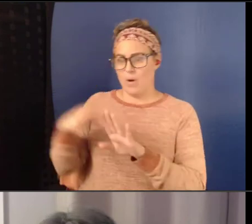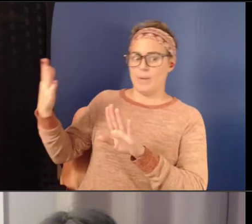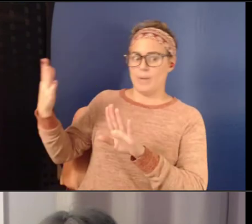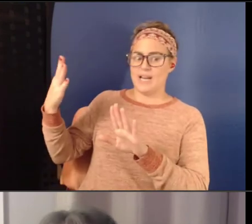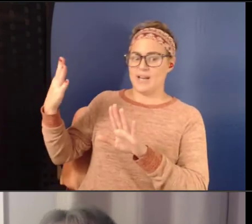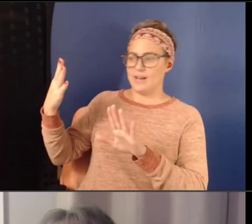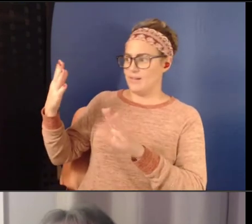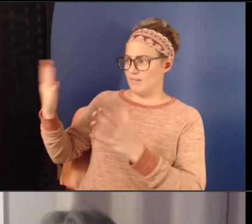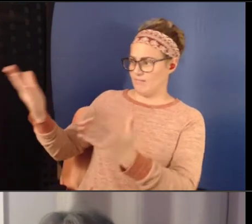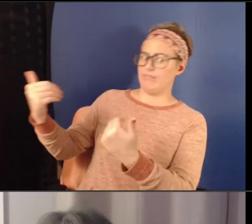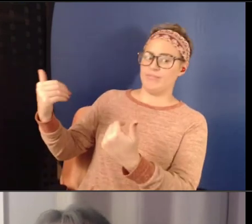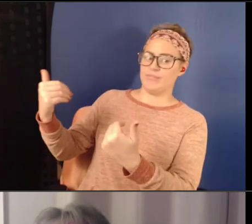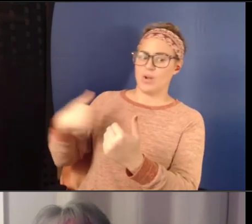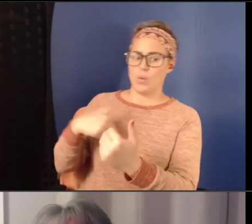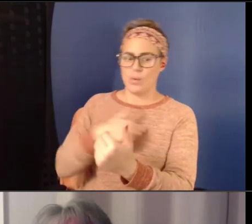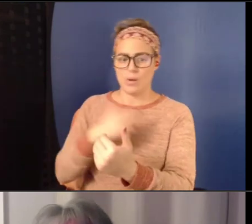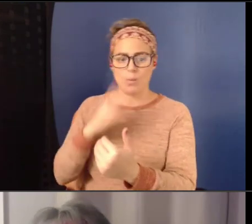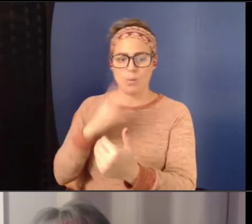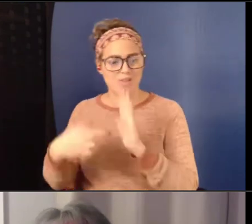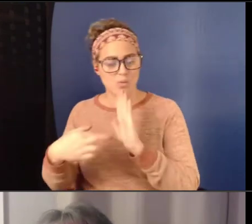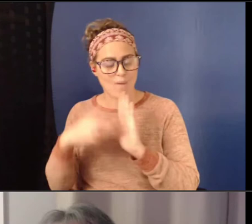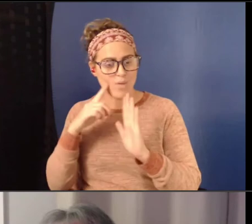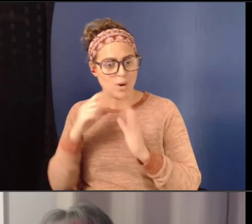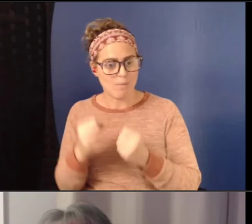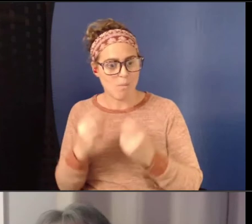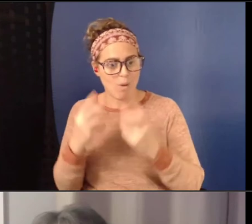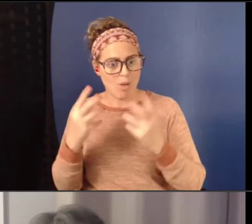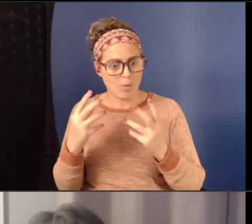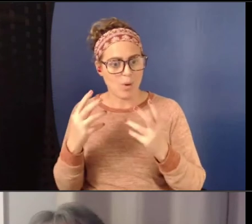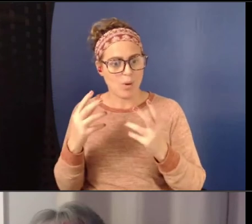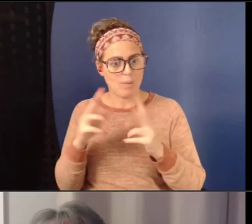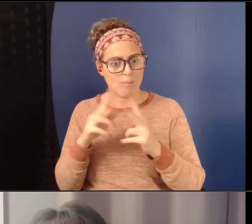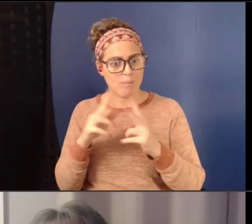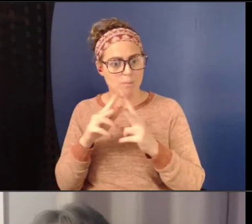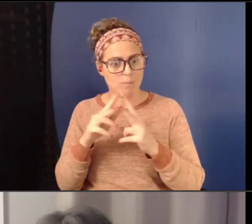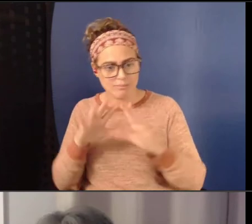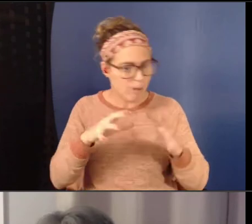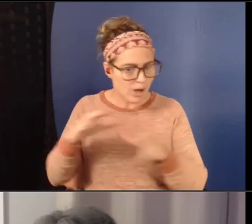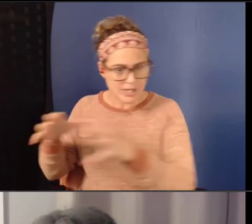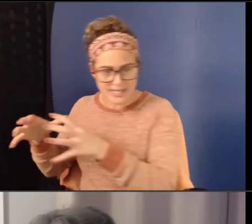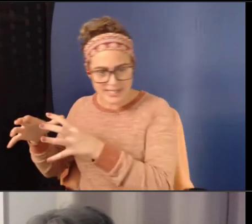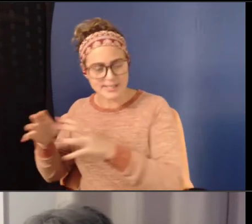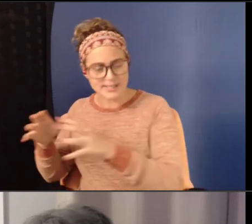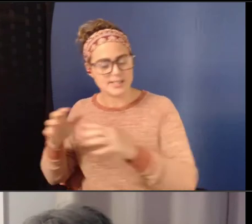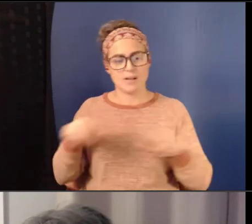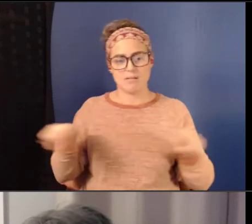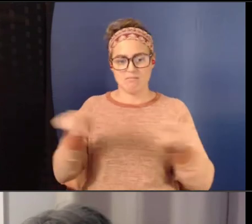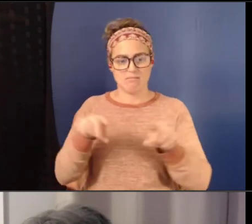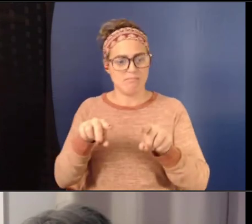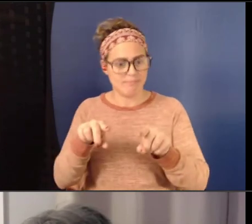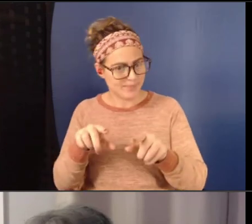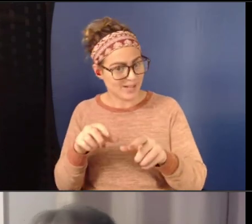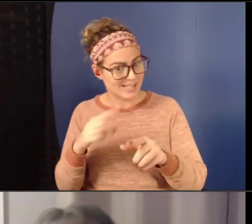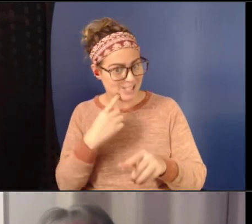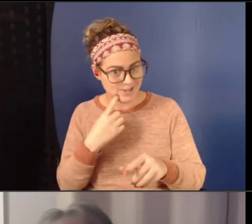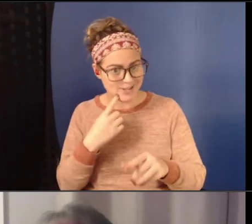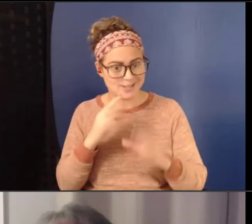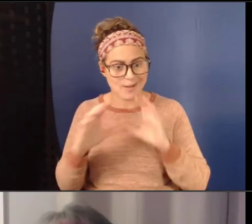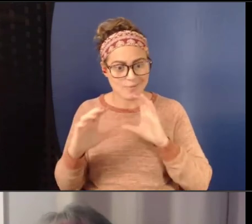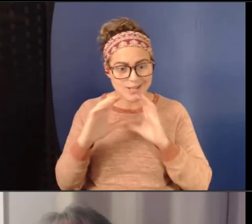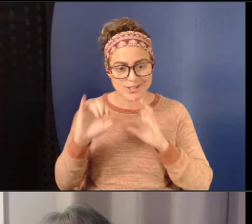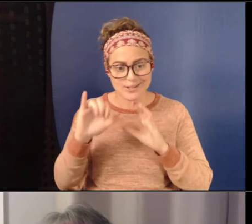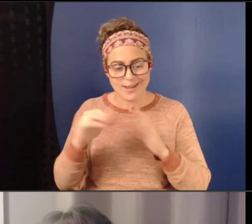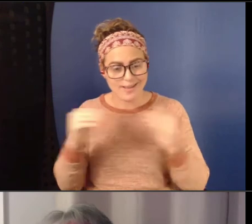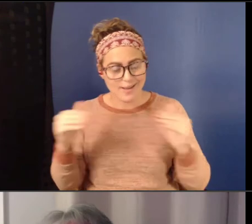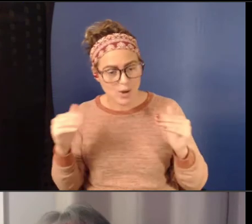uh, multiple parties. And I think this is where a series of conversations at, at that level could help identify what, what,